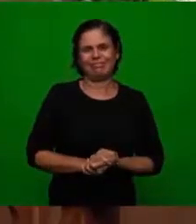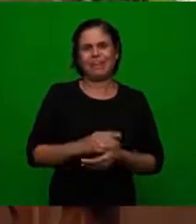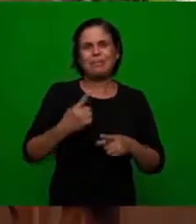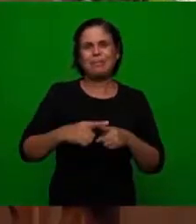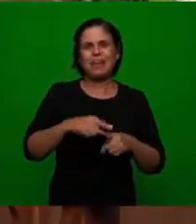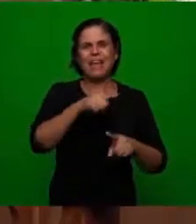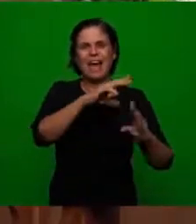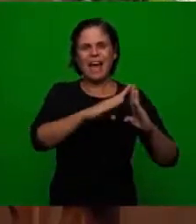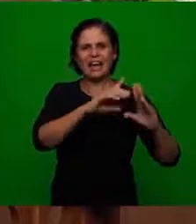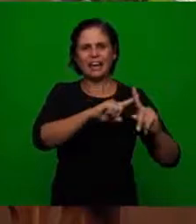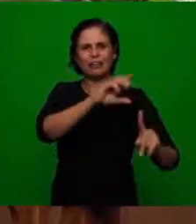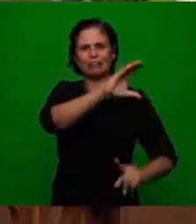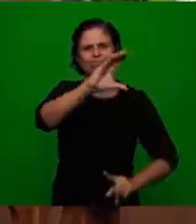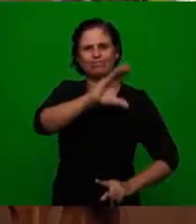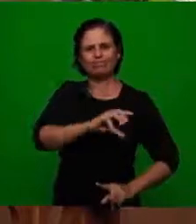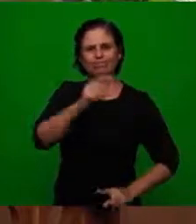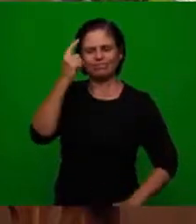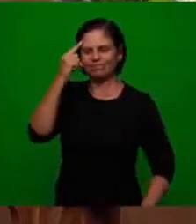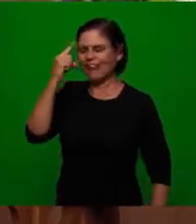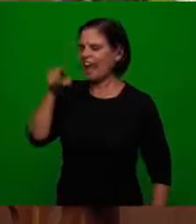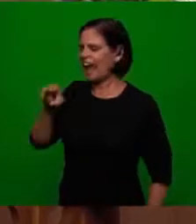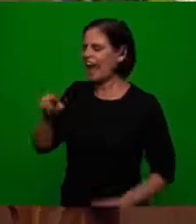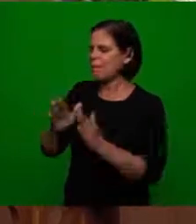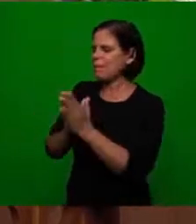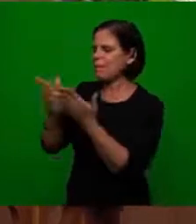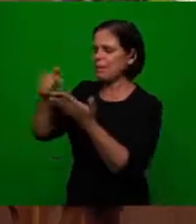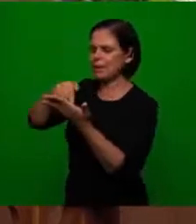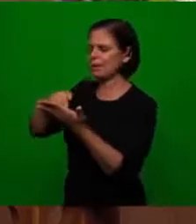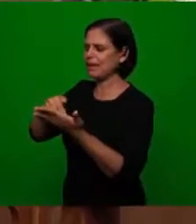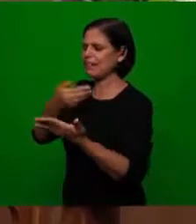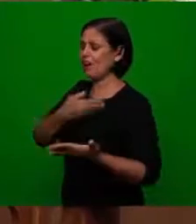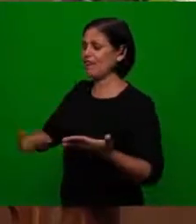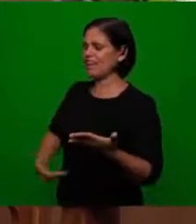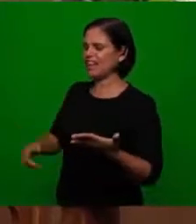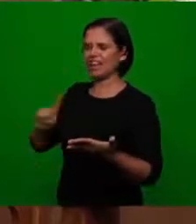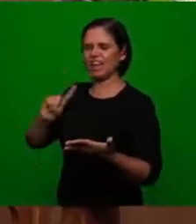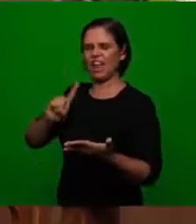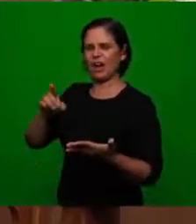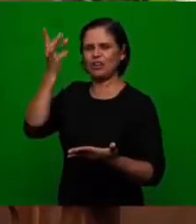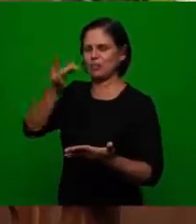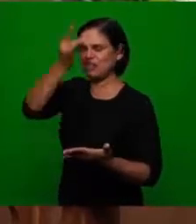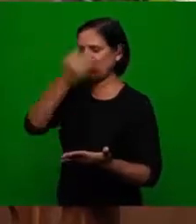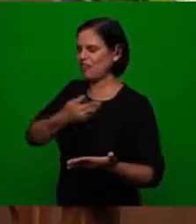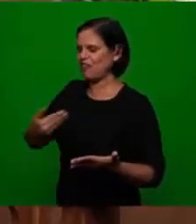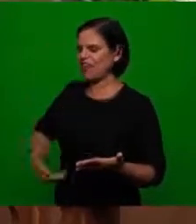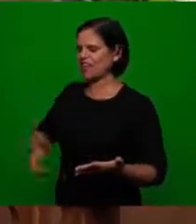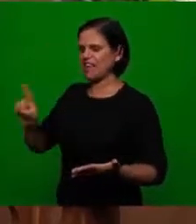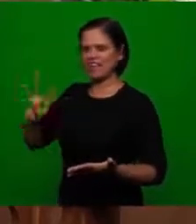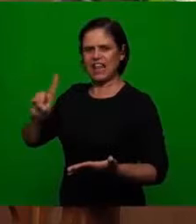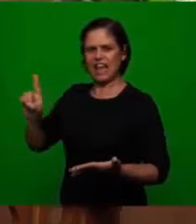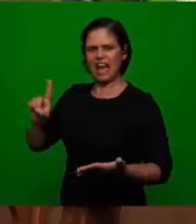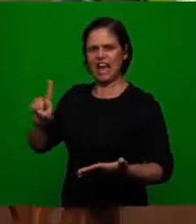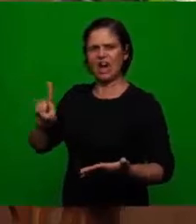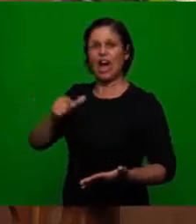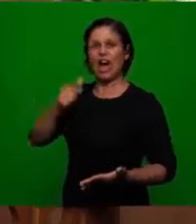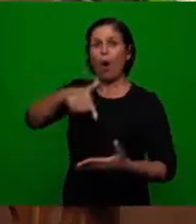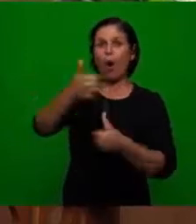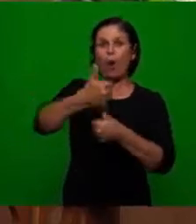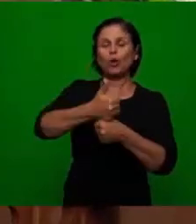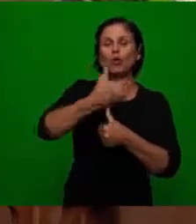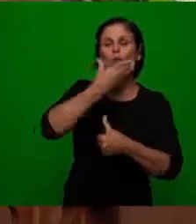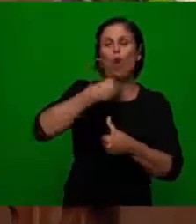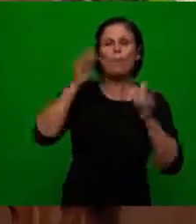Lord that will guide that will govern it was not the verb it's not the Holy Spirit that is in this world